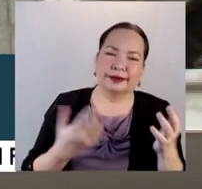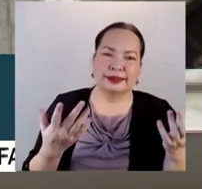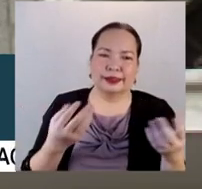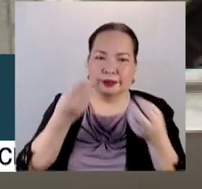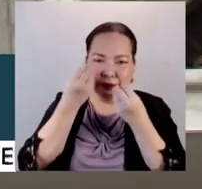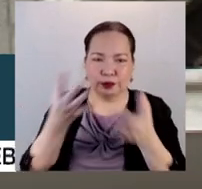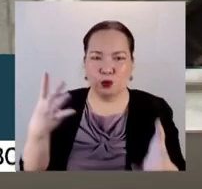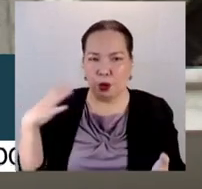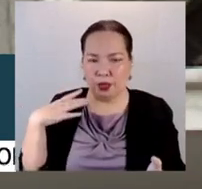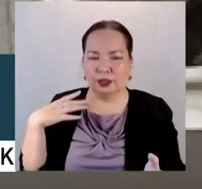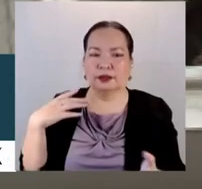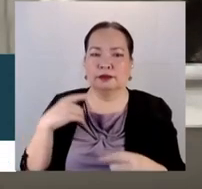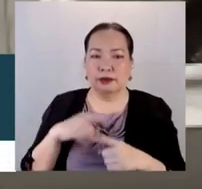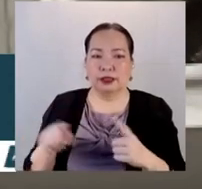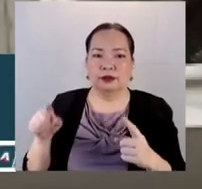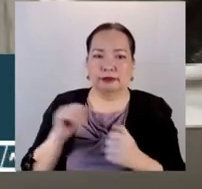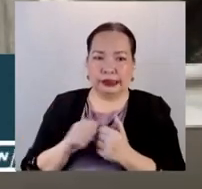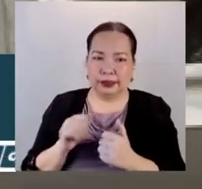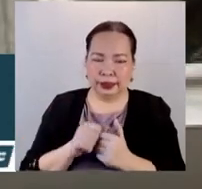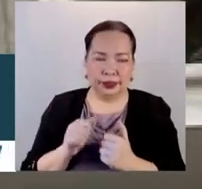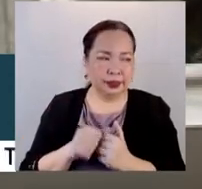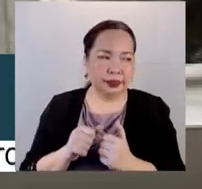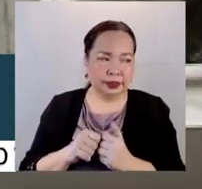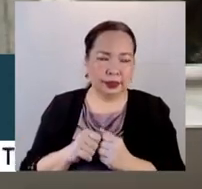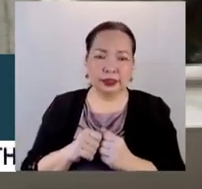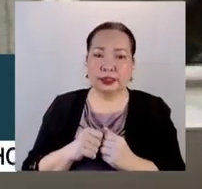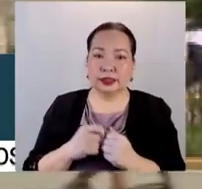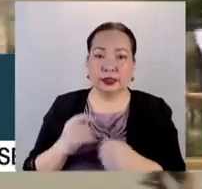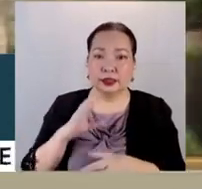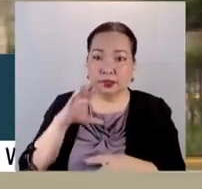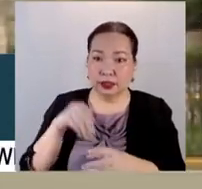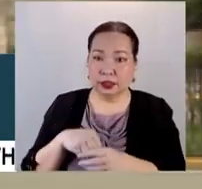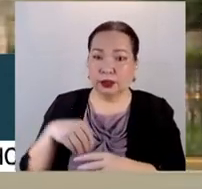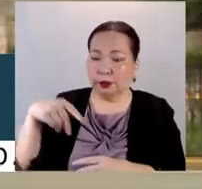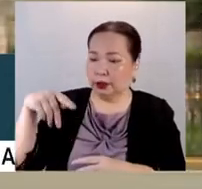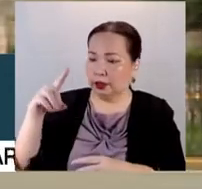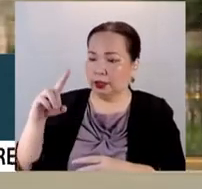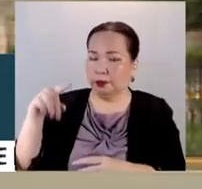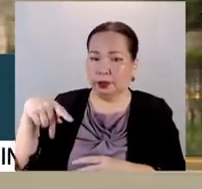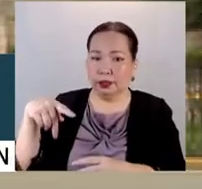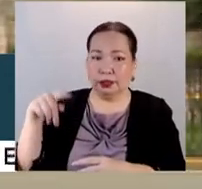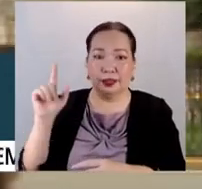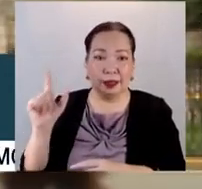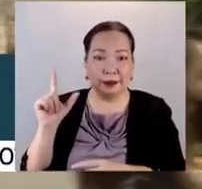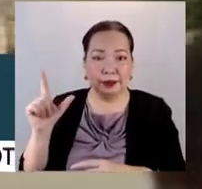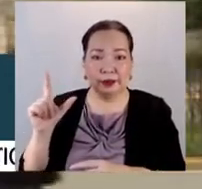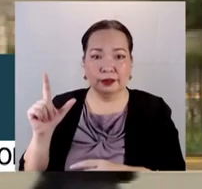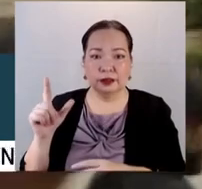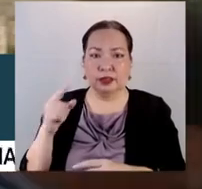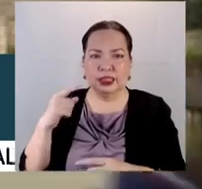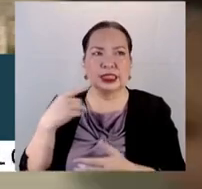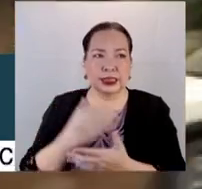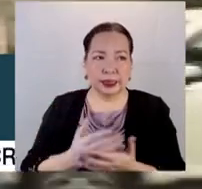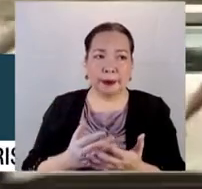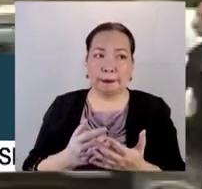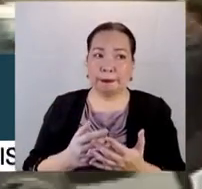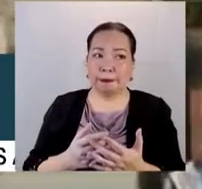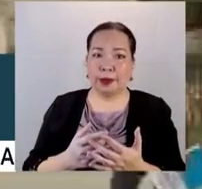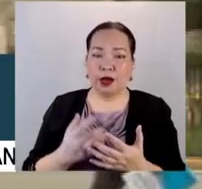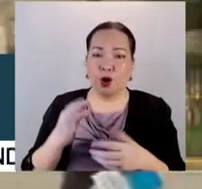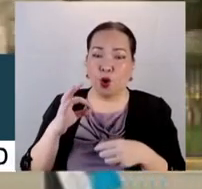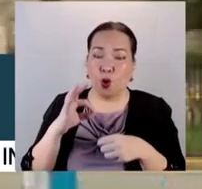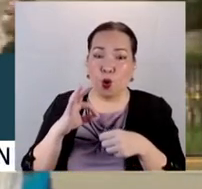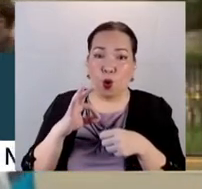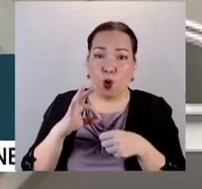that will involve the case of PDP-Laban. There are certain cases where the voting is tied. For